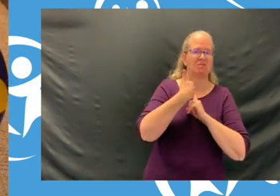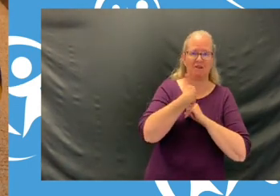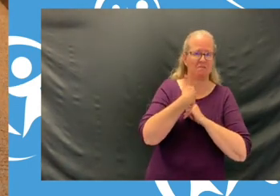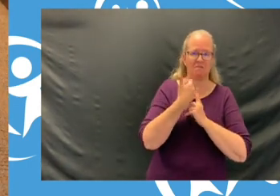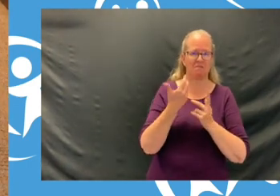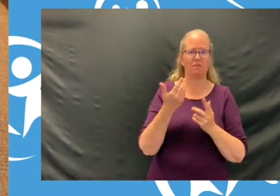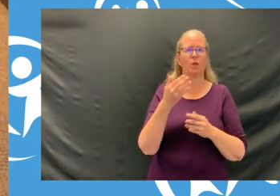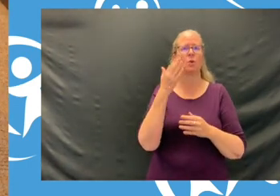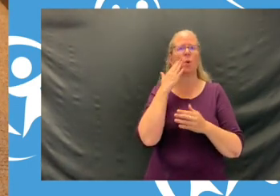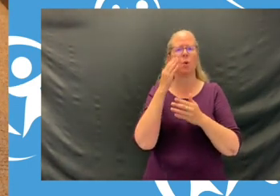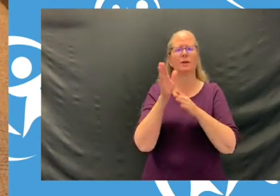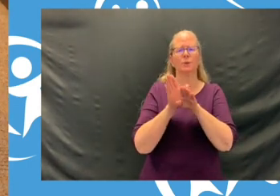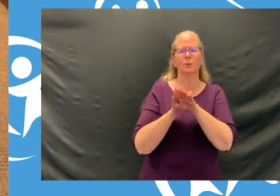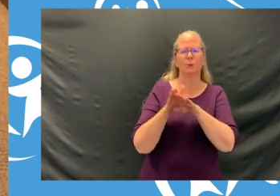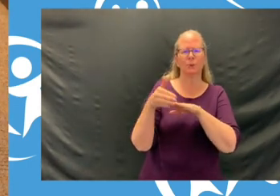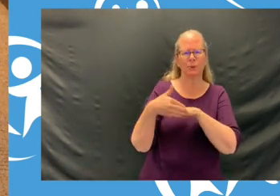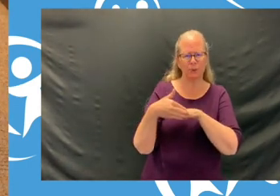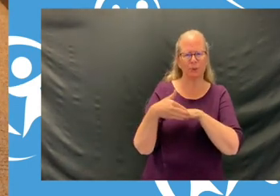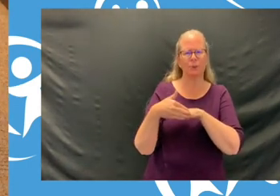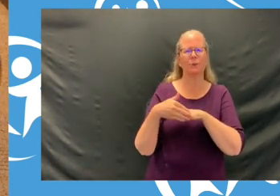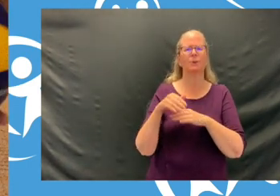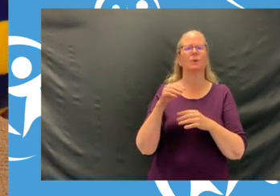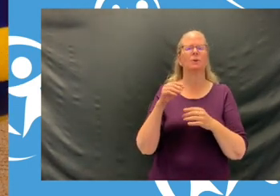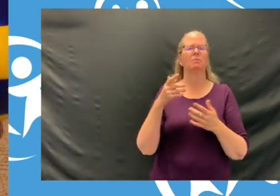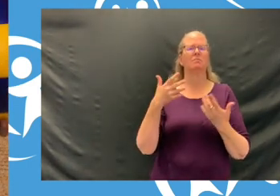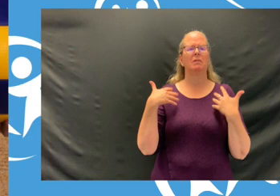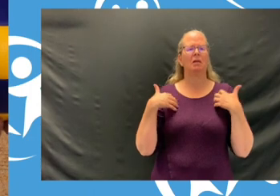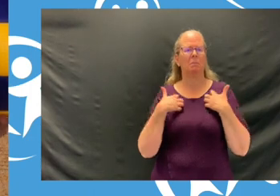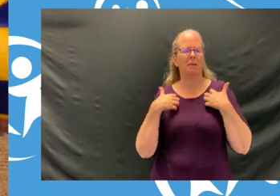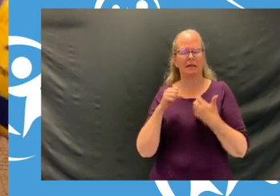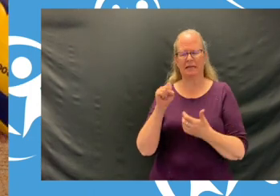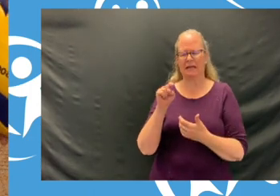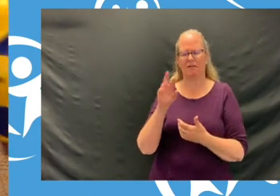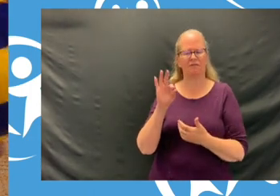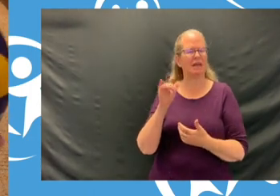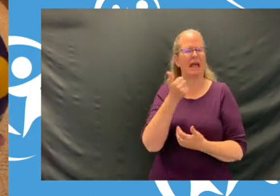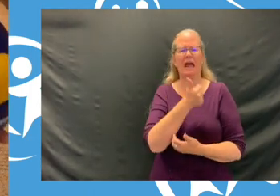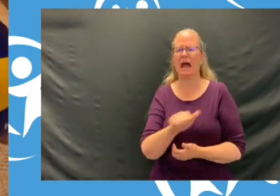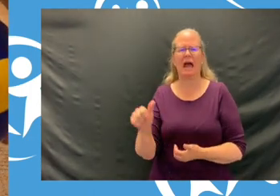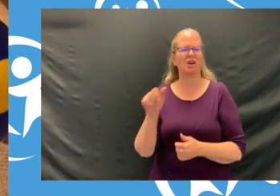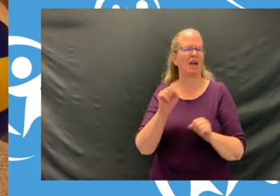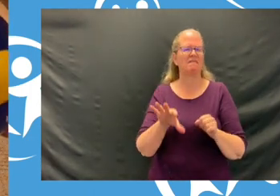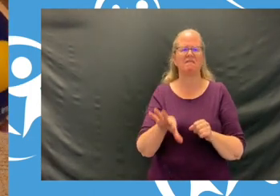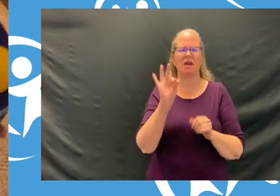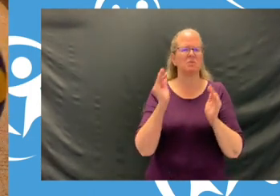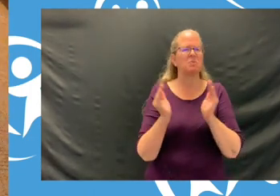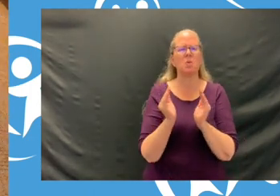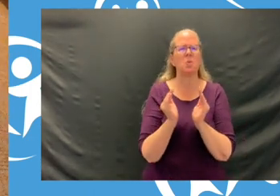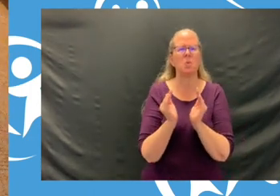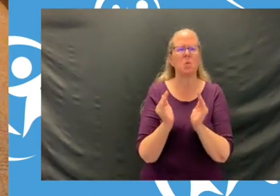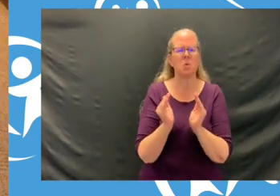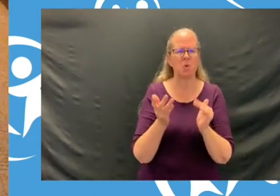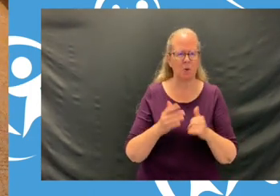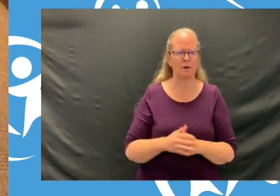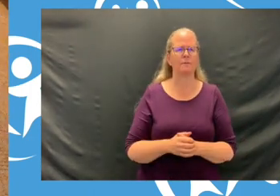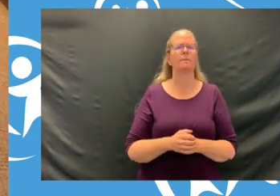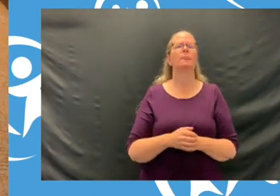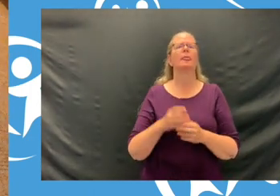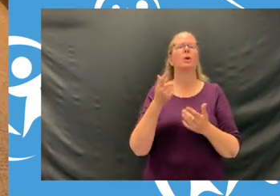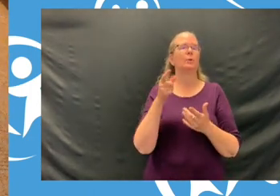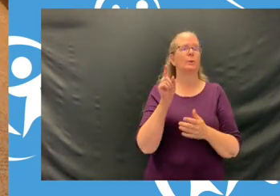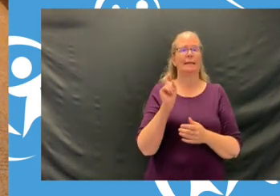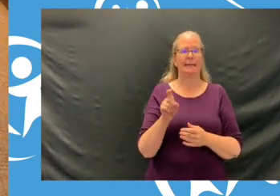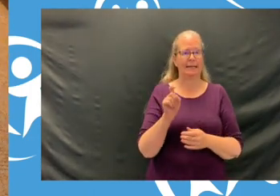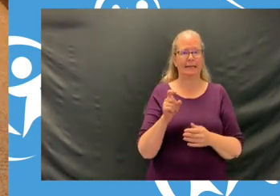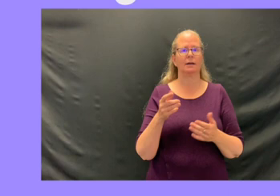something small that could be like a pylon so whether it's shoes or a pillow a stuffed animal so go grab that stuff and meet me back